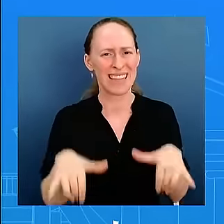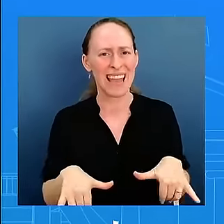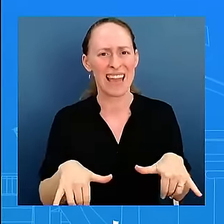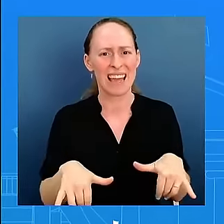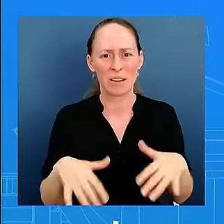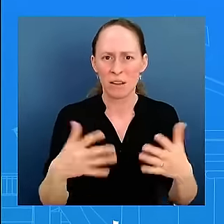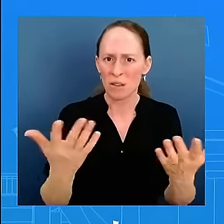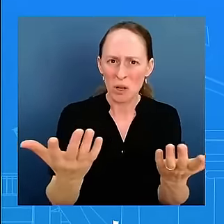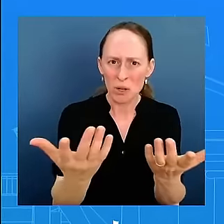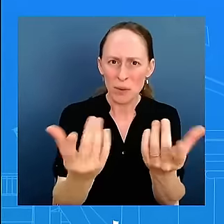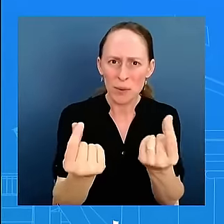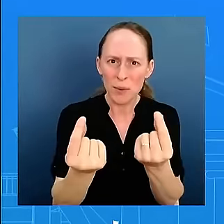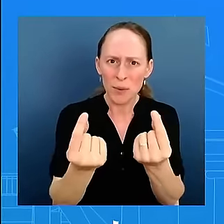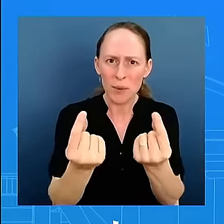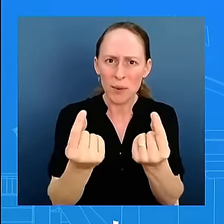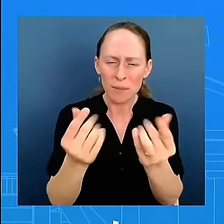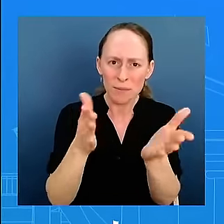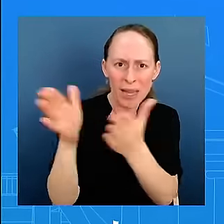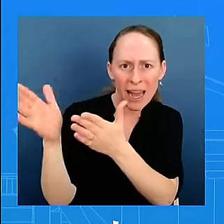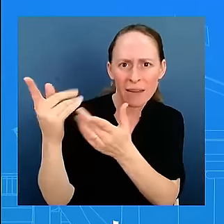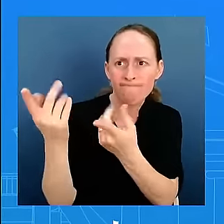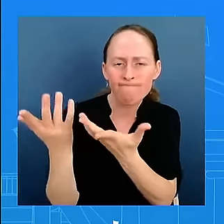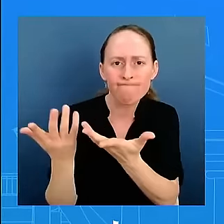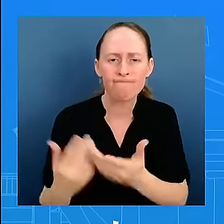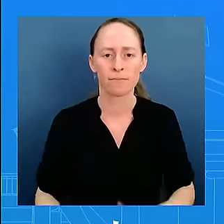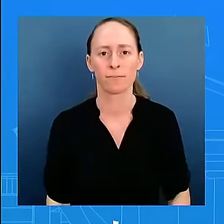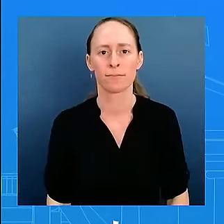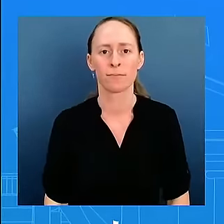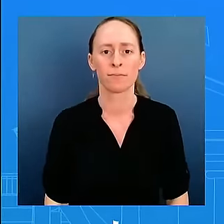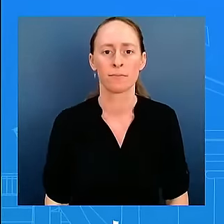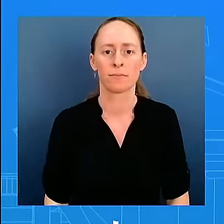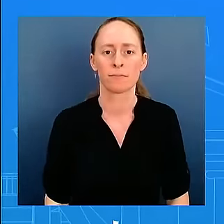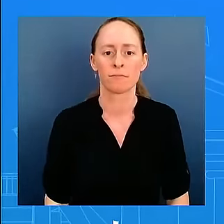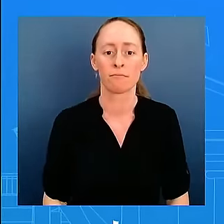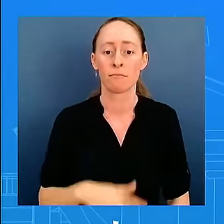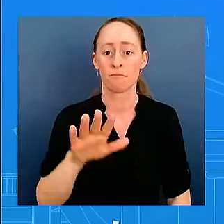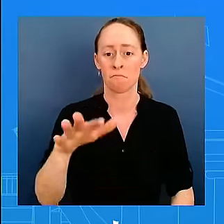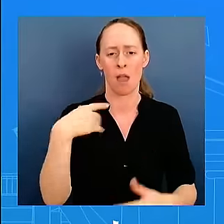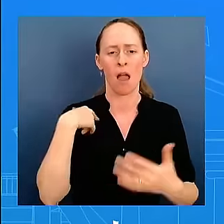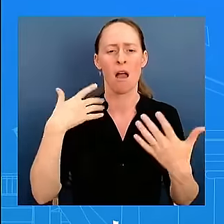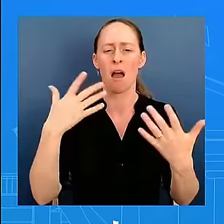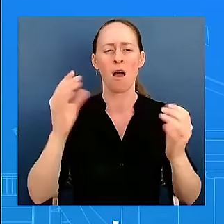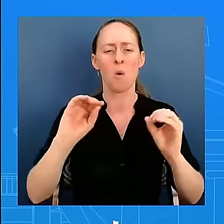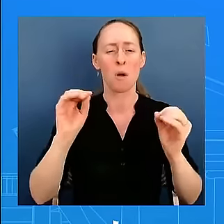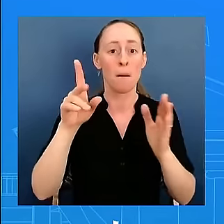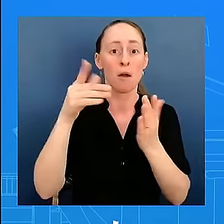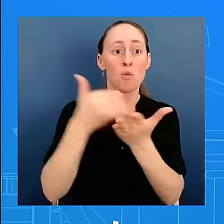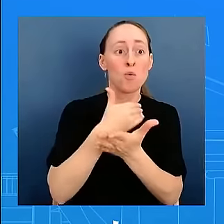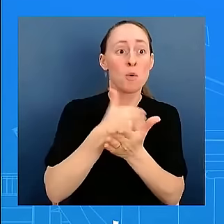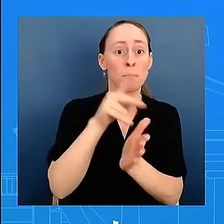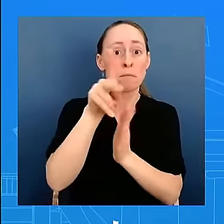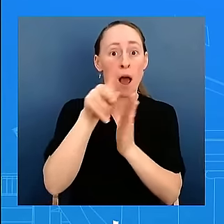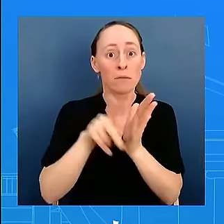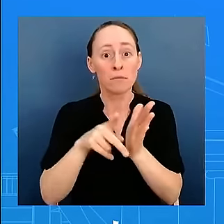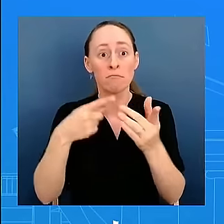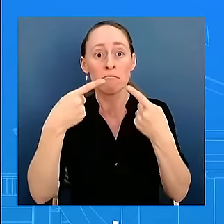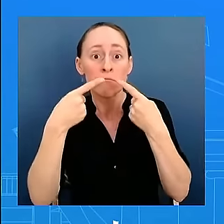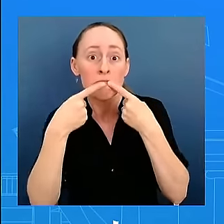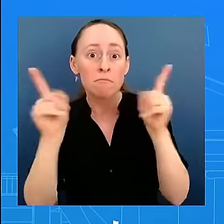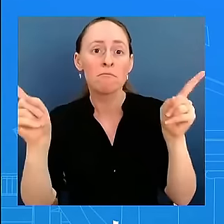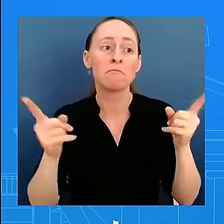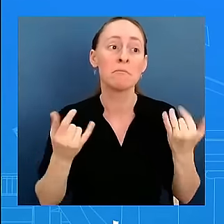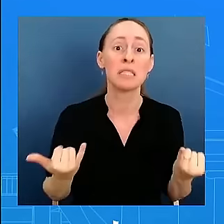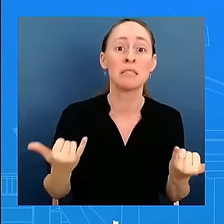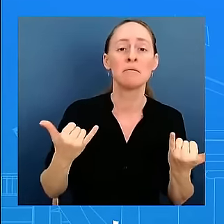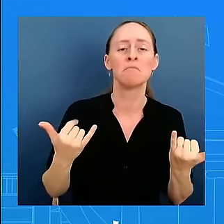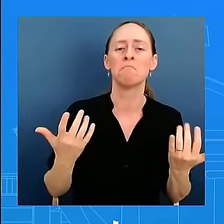have any policy uh announcements to make at this time but again i talked about the bipartisan agreement that came uh together uh